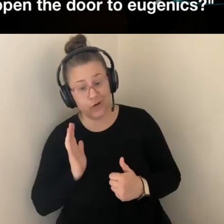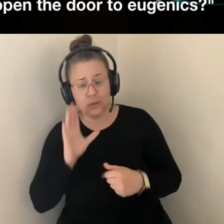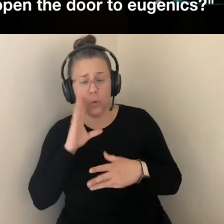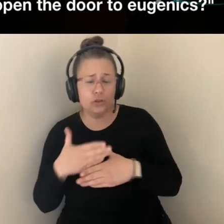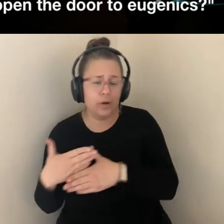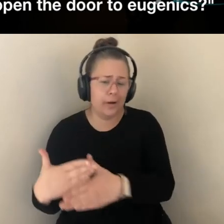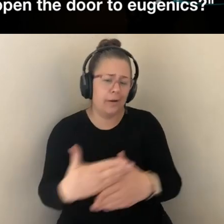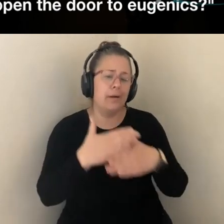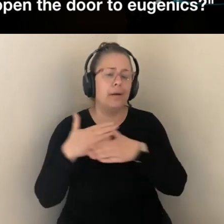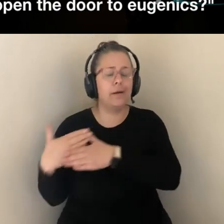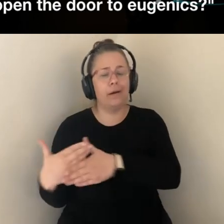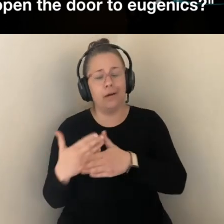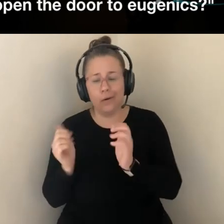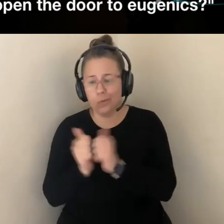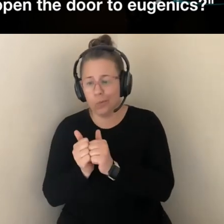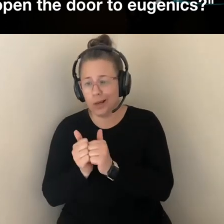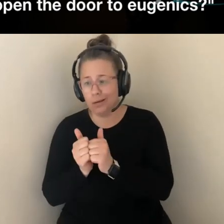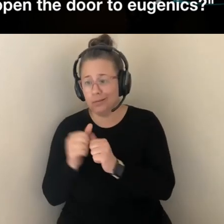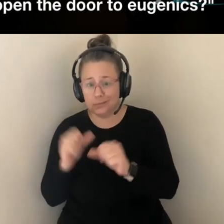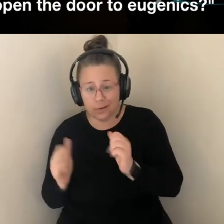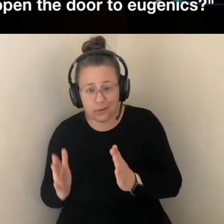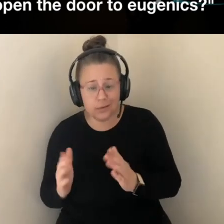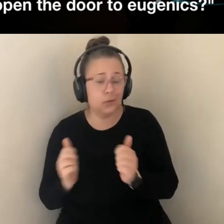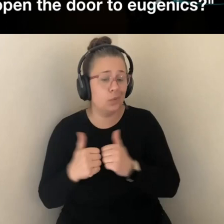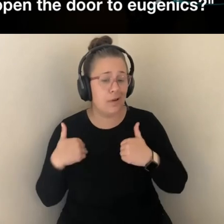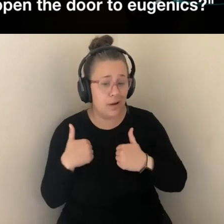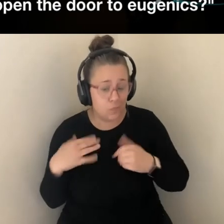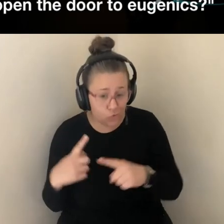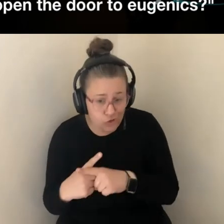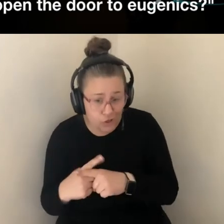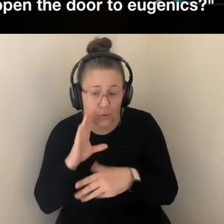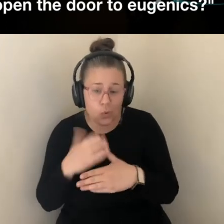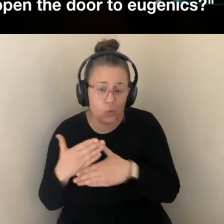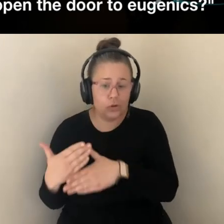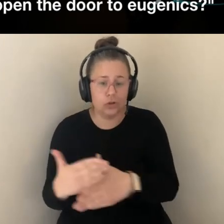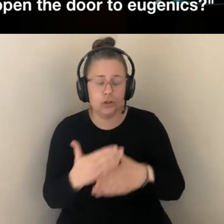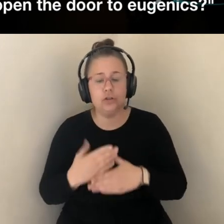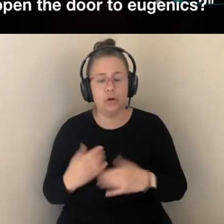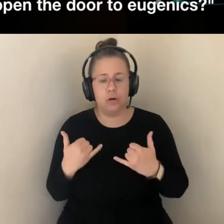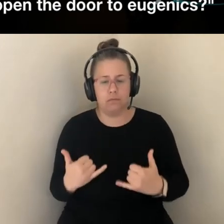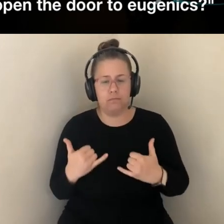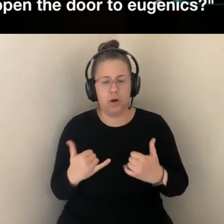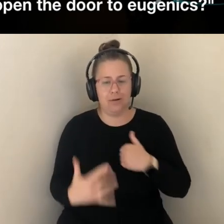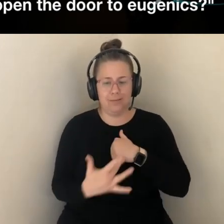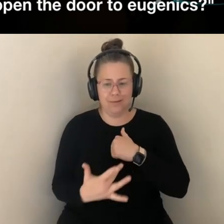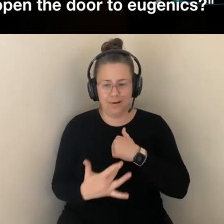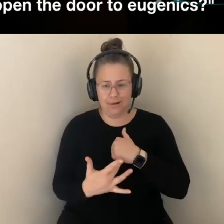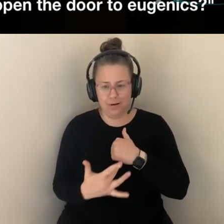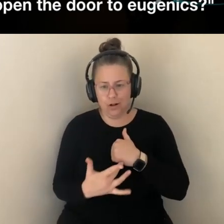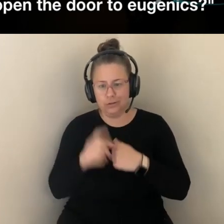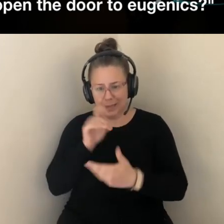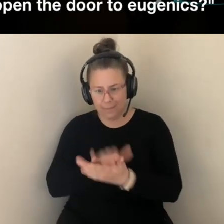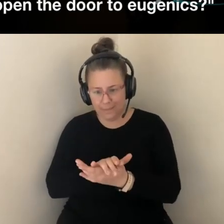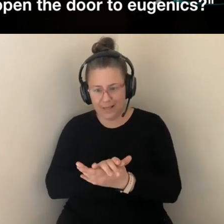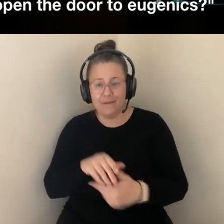PARTICULAR MODERN SENSIBILITY, ONE THAT VIEWS THE NATURAL WORLD AND HUMAN REPRODUCTION AS ALWAYS RIPE FOR INTERVENTION